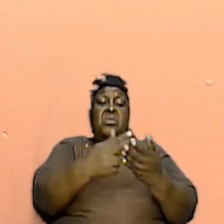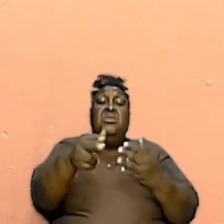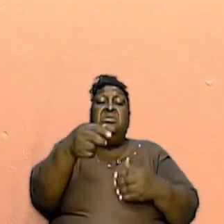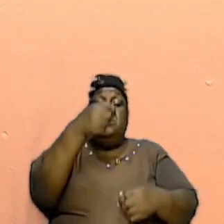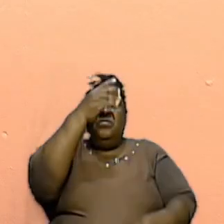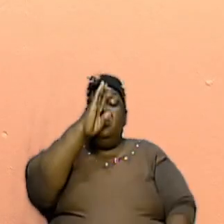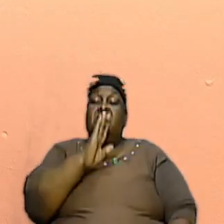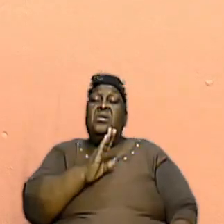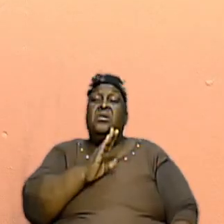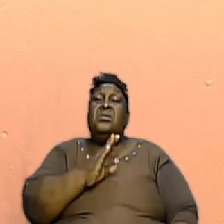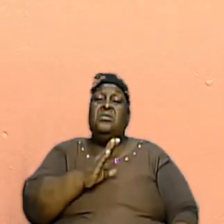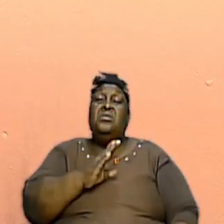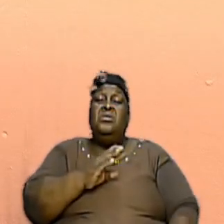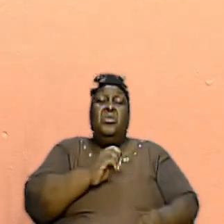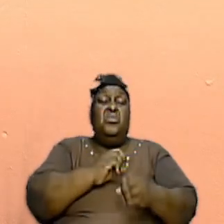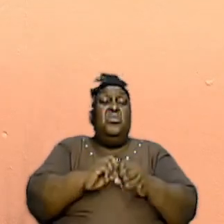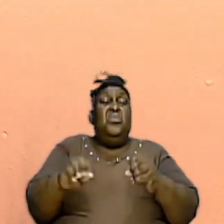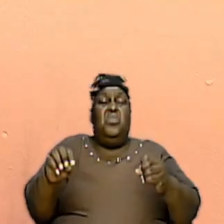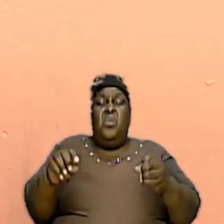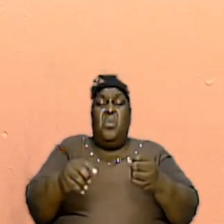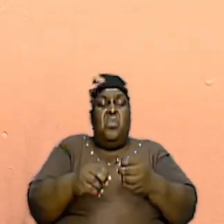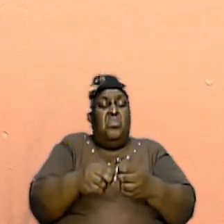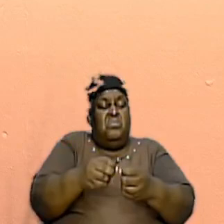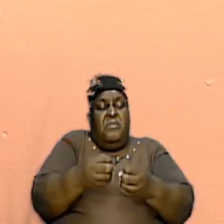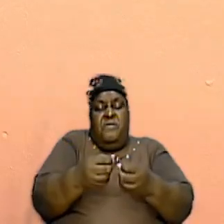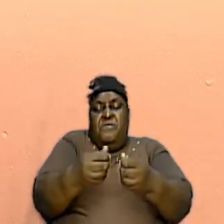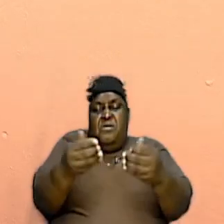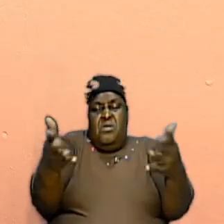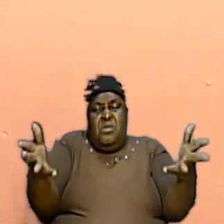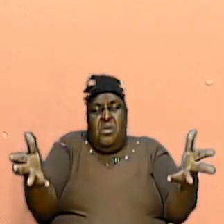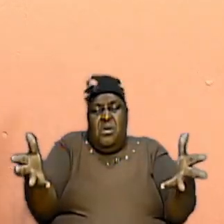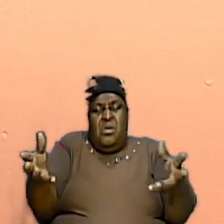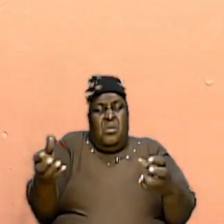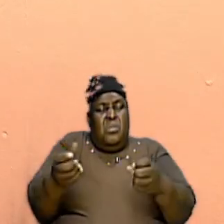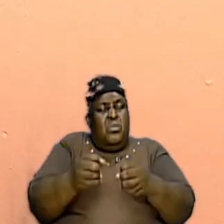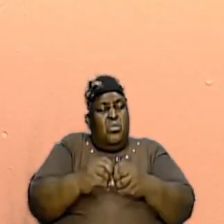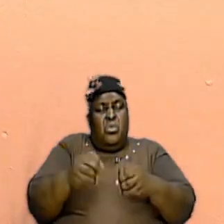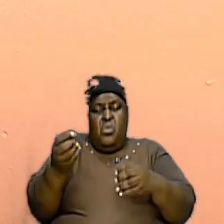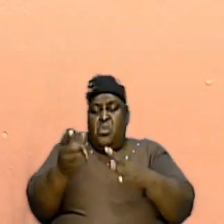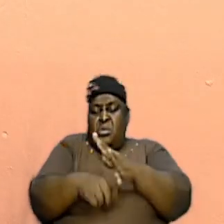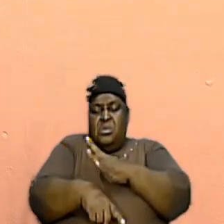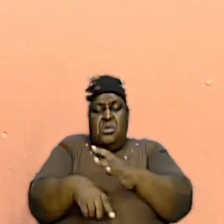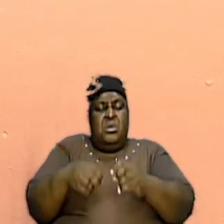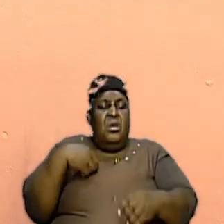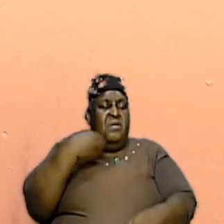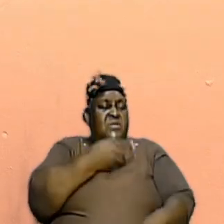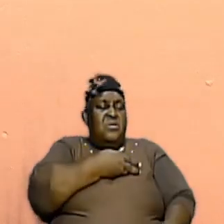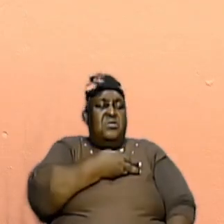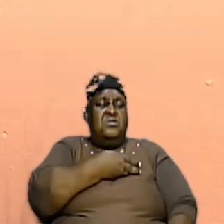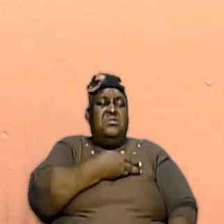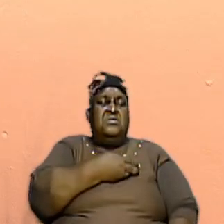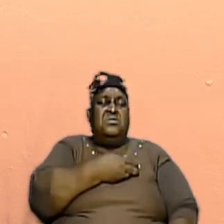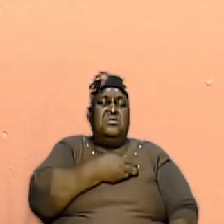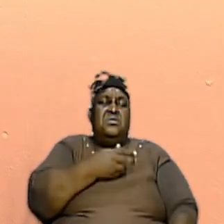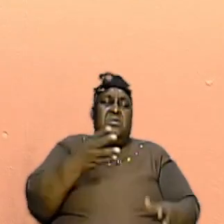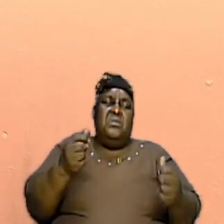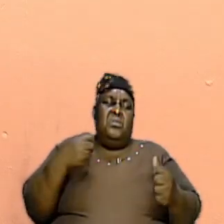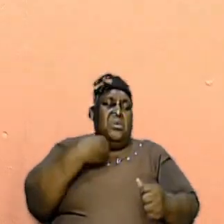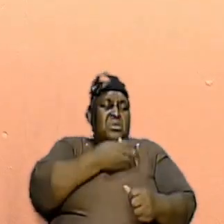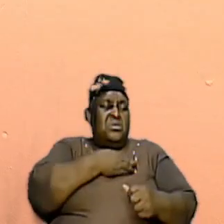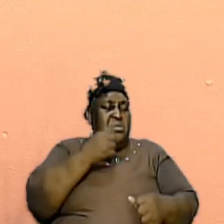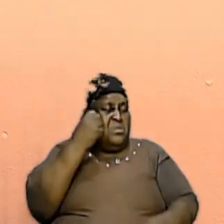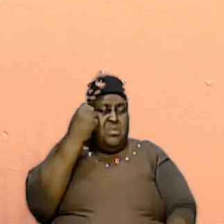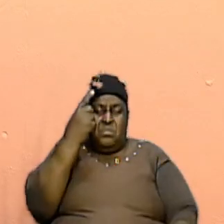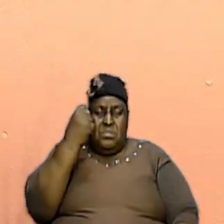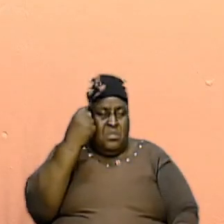It does not diminish. It does not get any less. It does not require less of us. And I want us to understand because